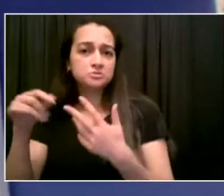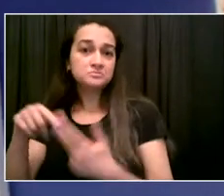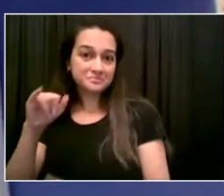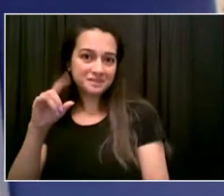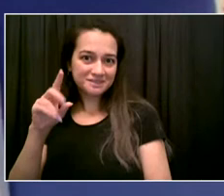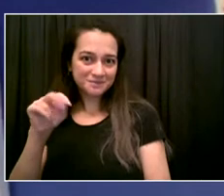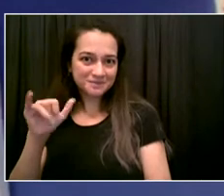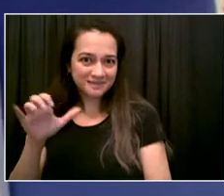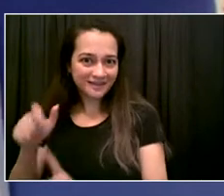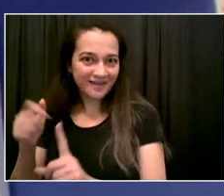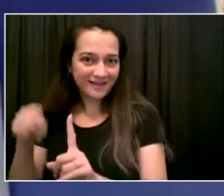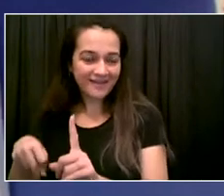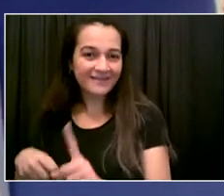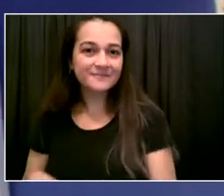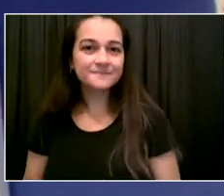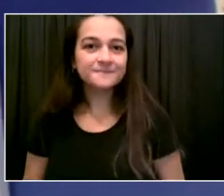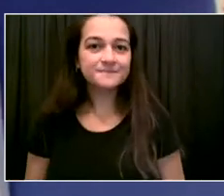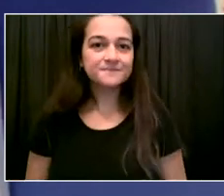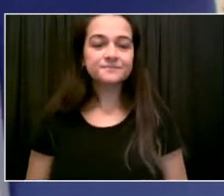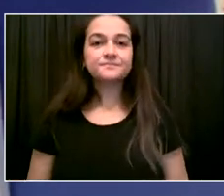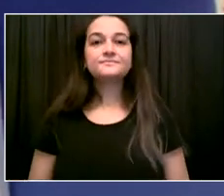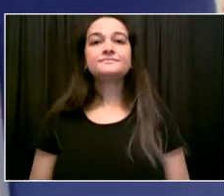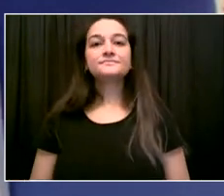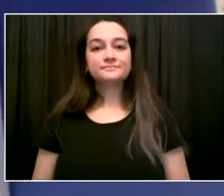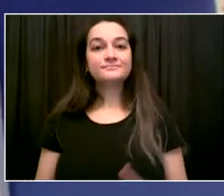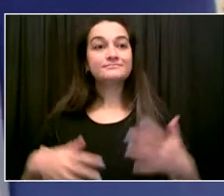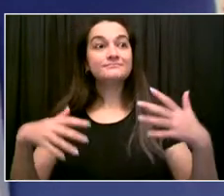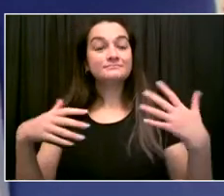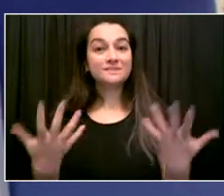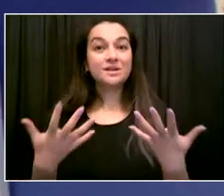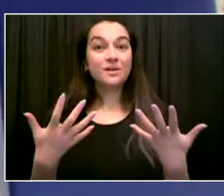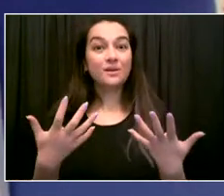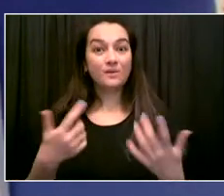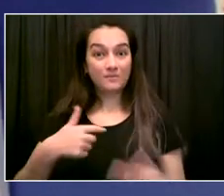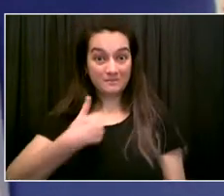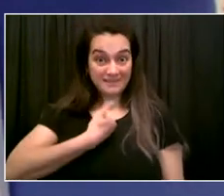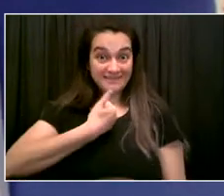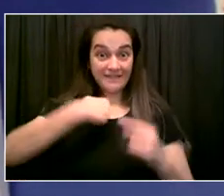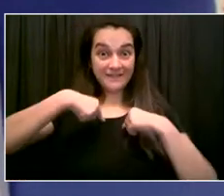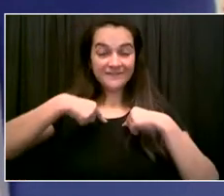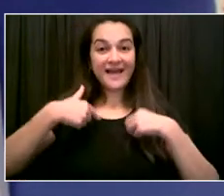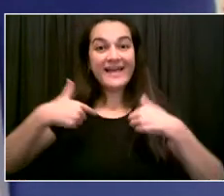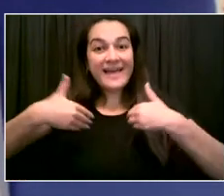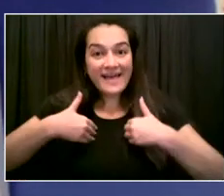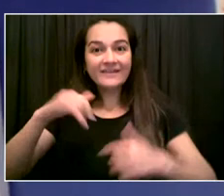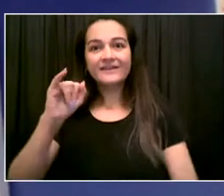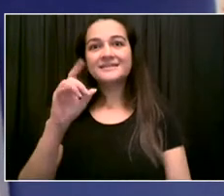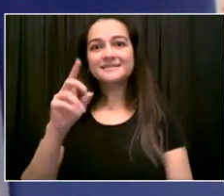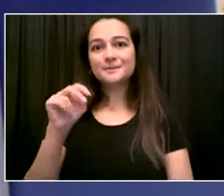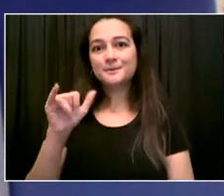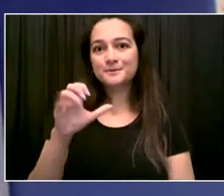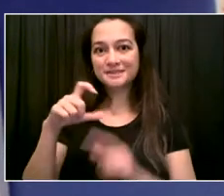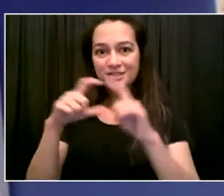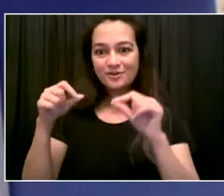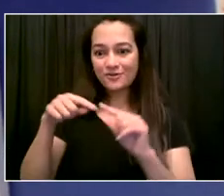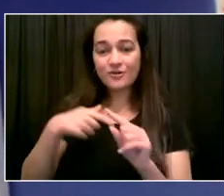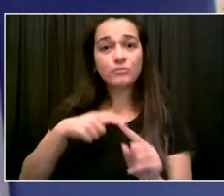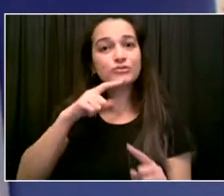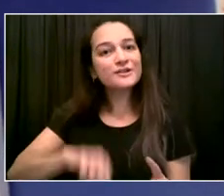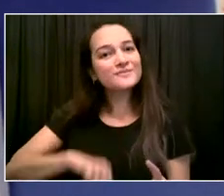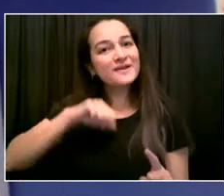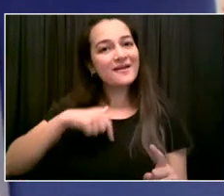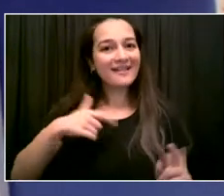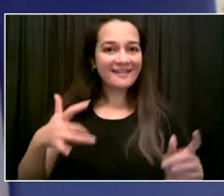I could lead by example and show other folks that this is for everyone. You we hosted actually, I don't know if you knew this, Mr. Mayor, but our